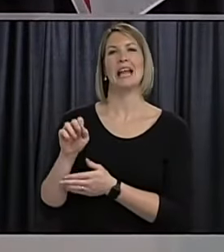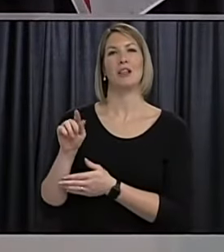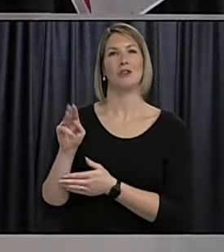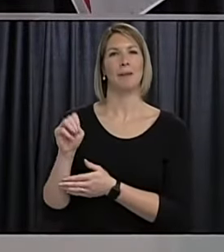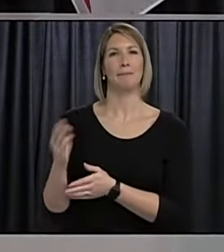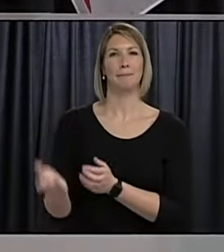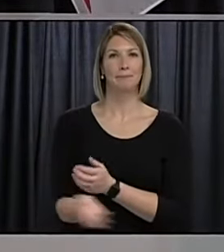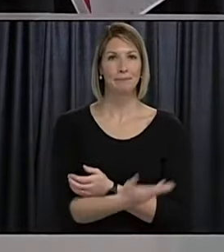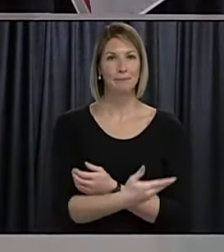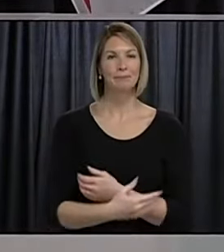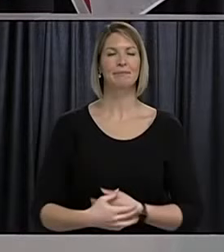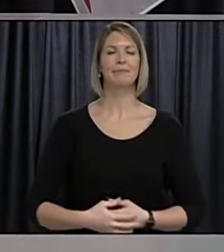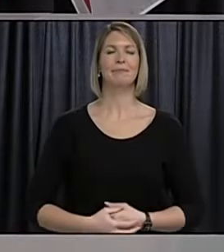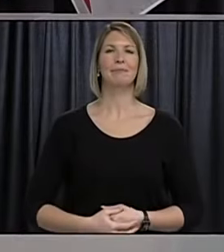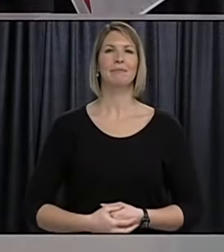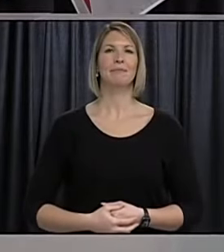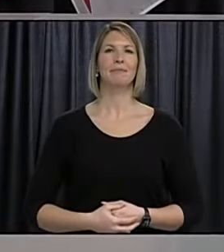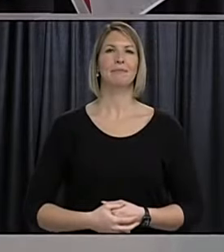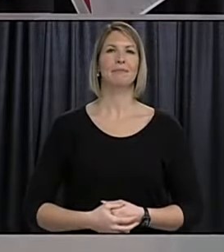do you have a final question